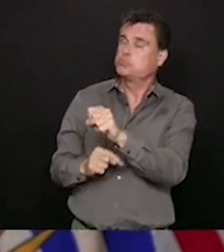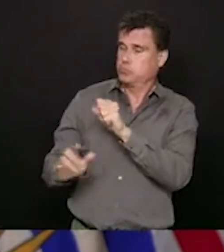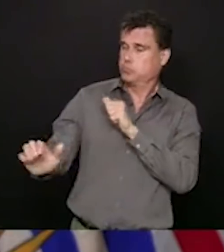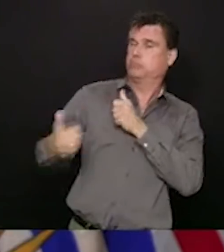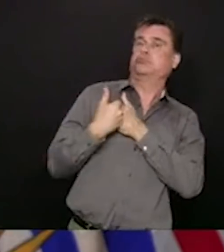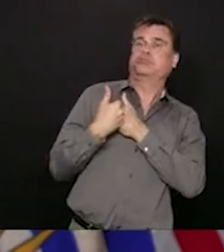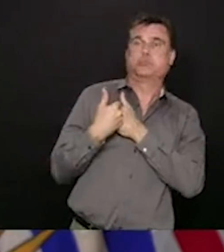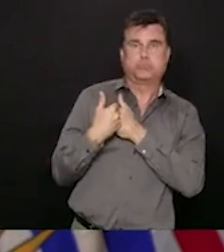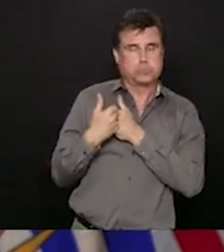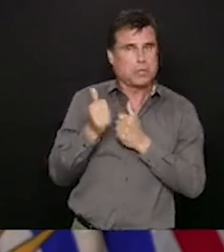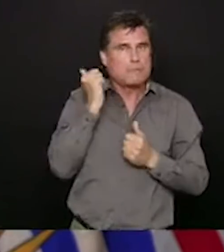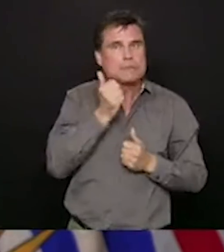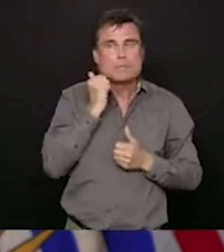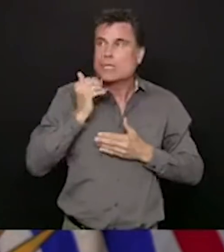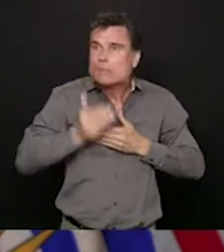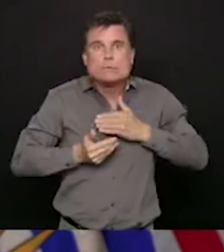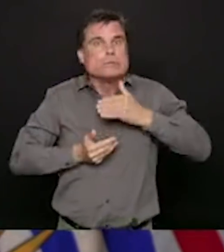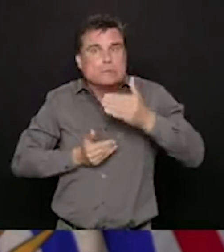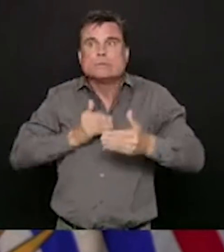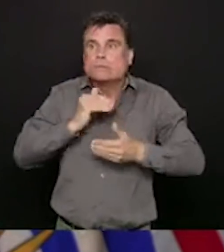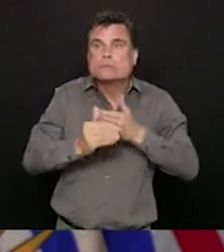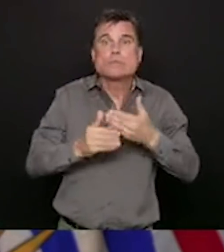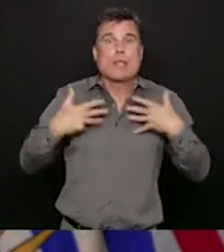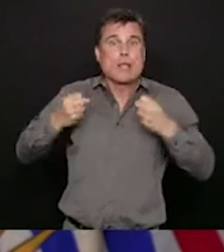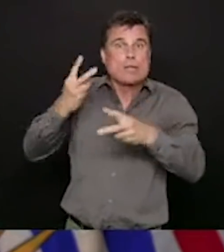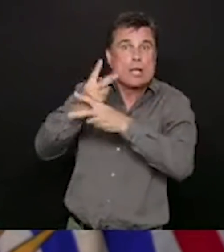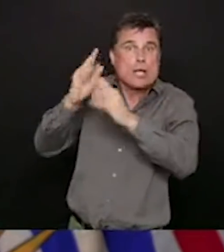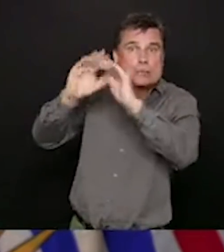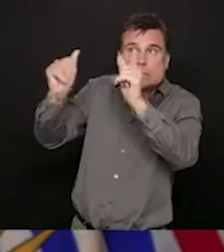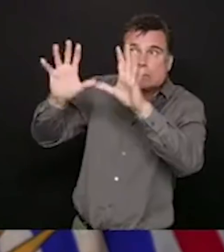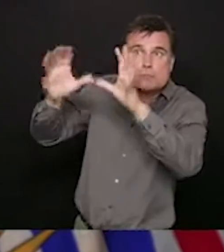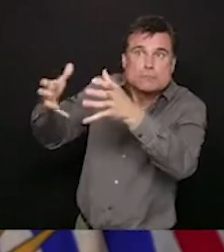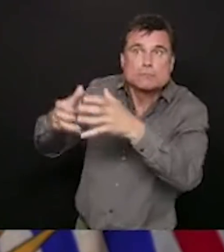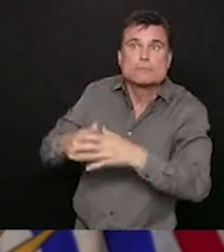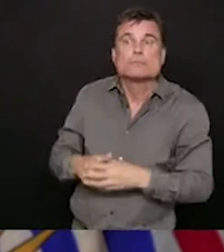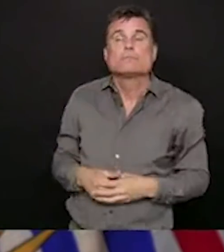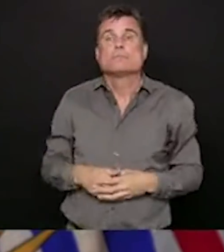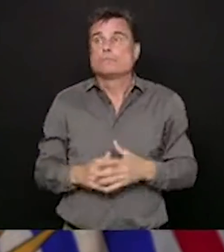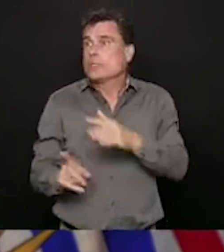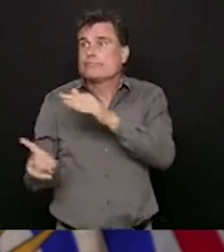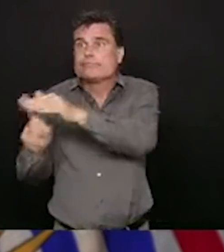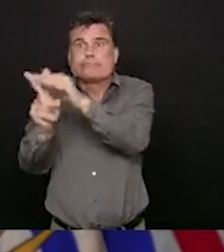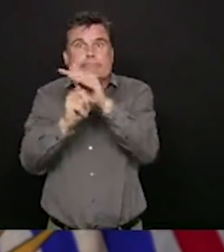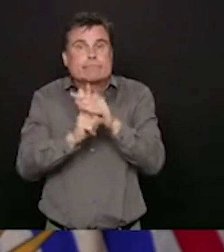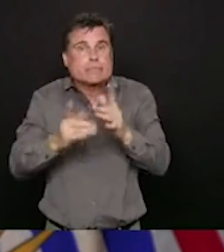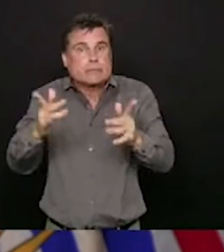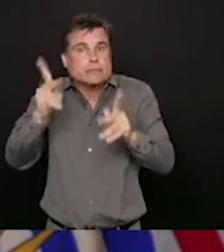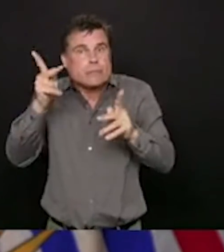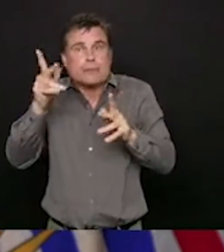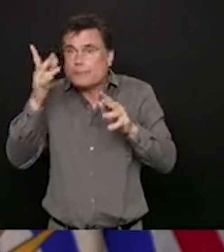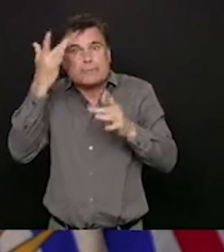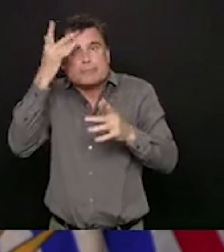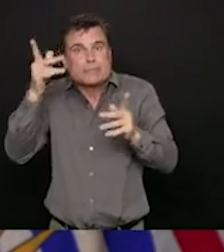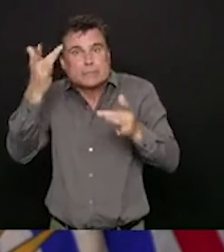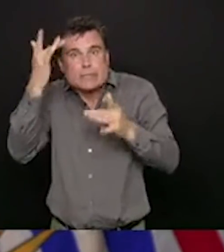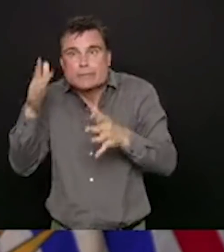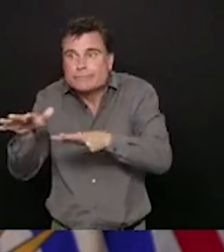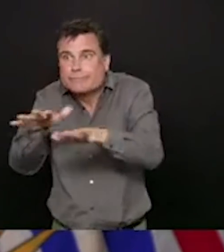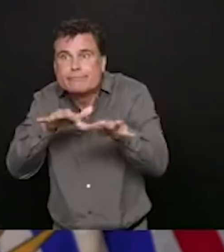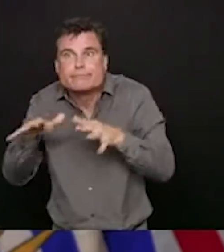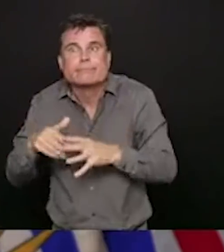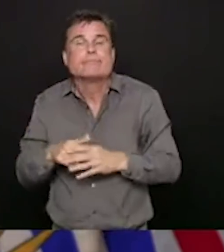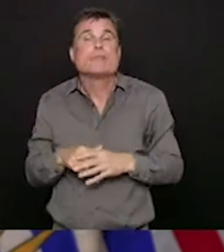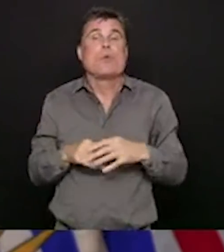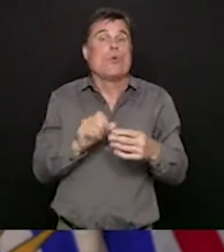are hard on all of us. The orders and the restrictions that we have in place now have worked